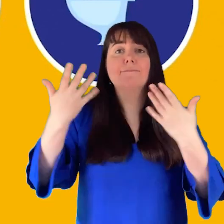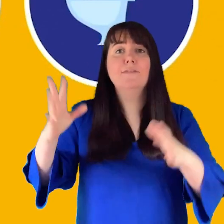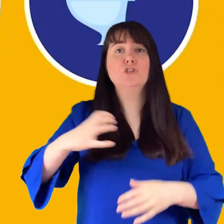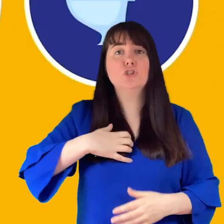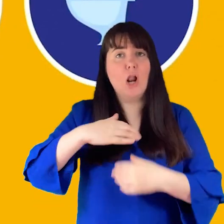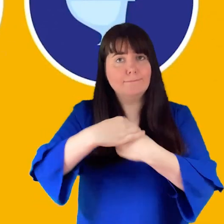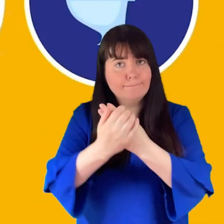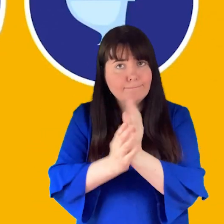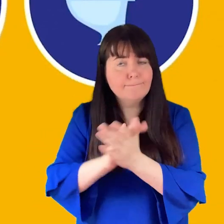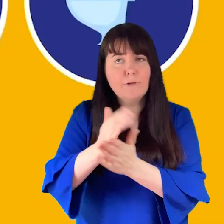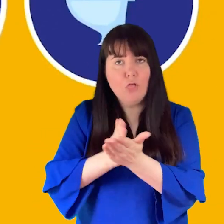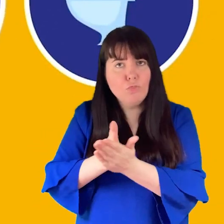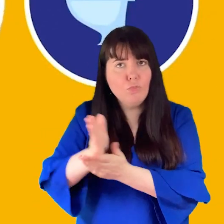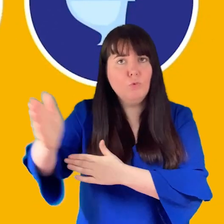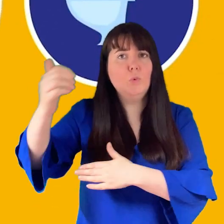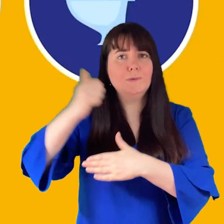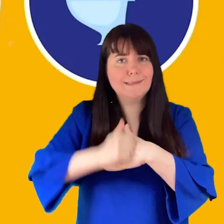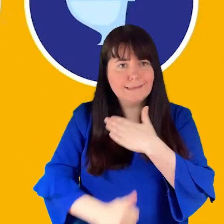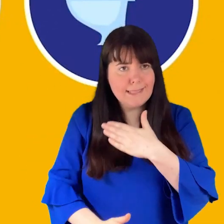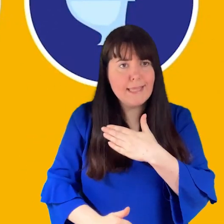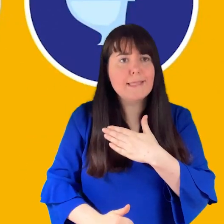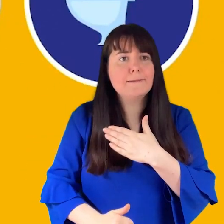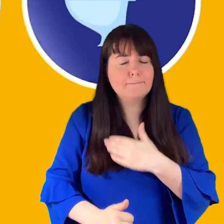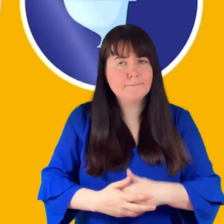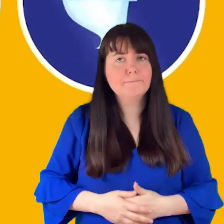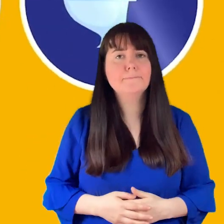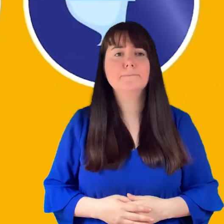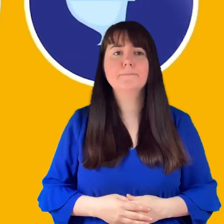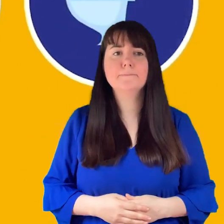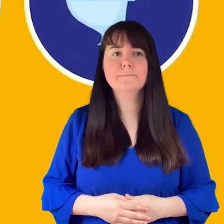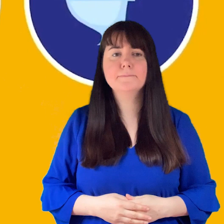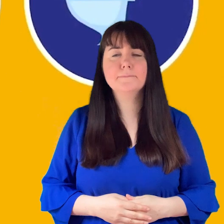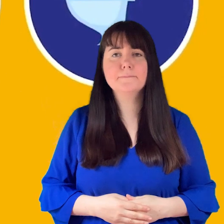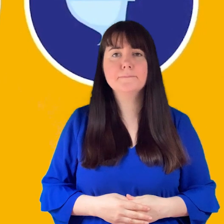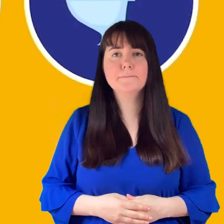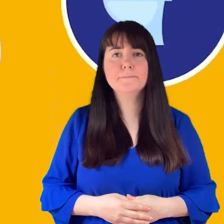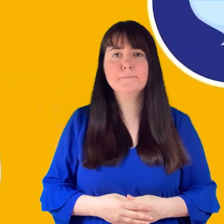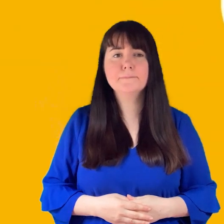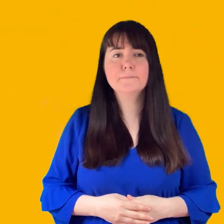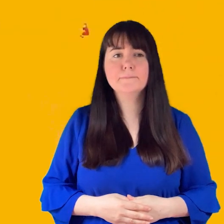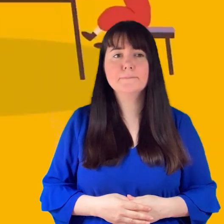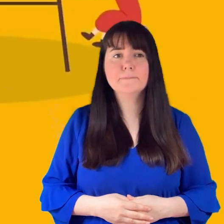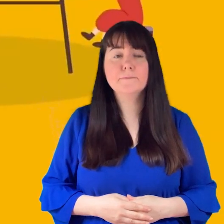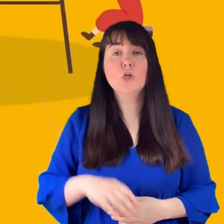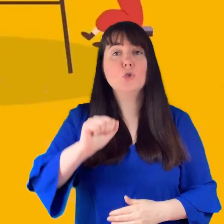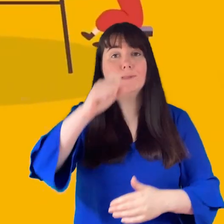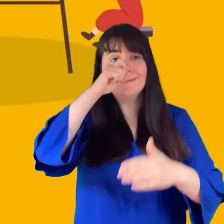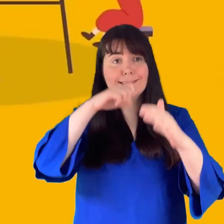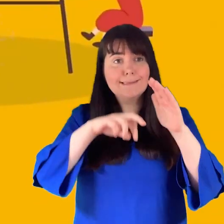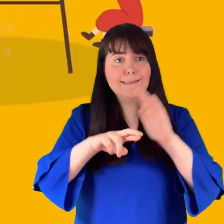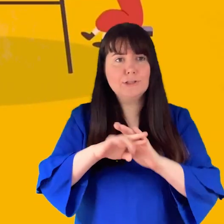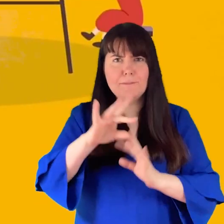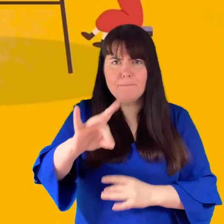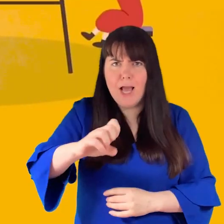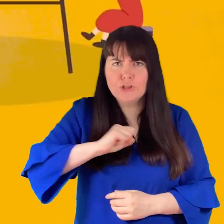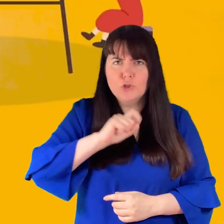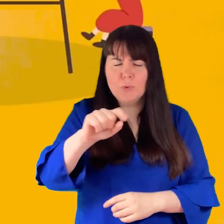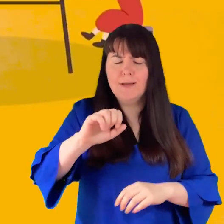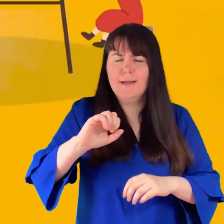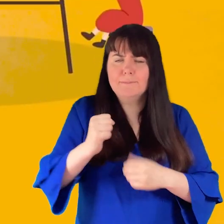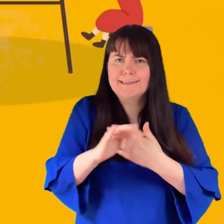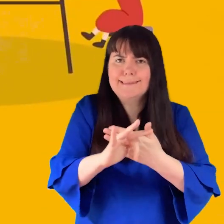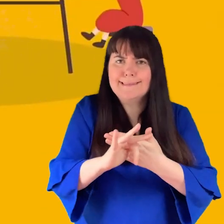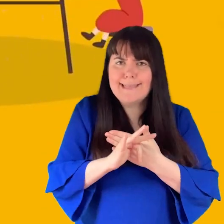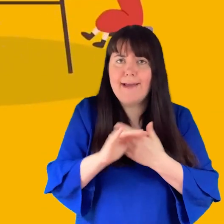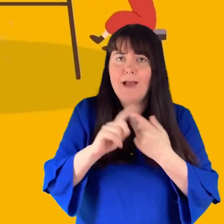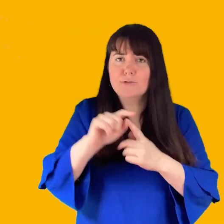classroom, before and after you eat and after using the bathroom. Your teachers will make sure that you and your